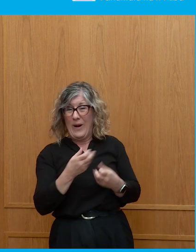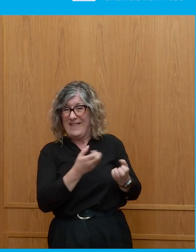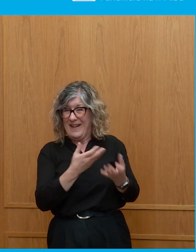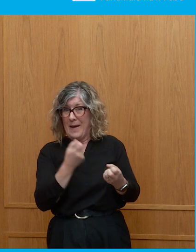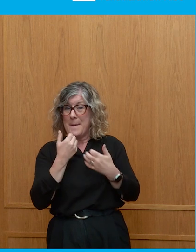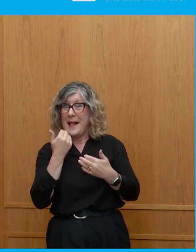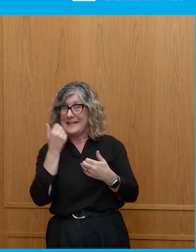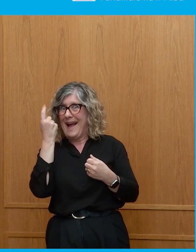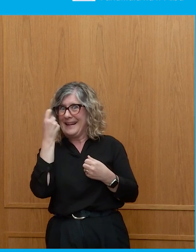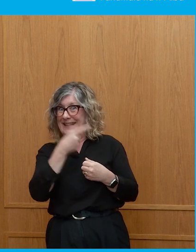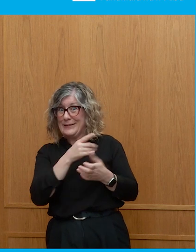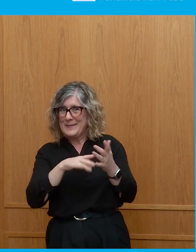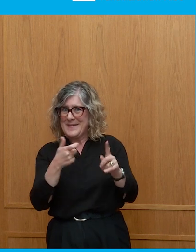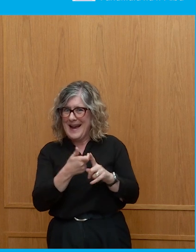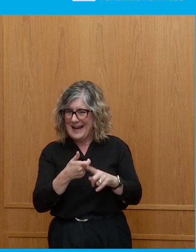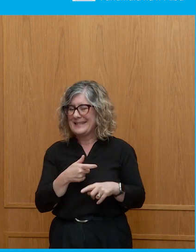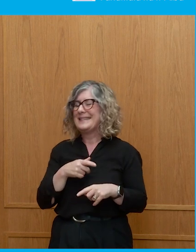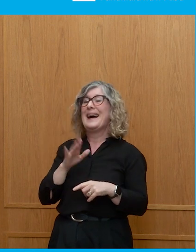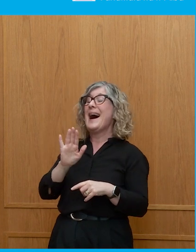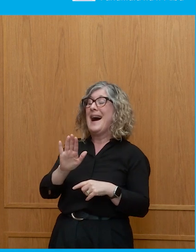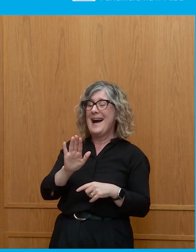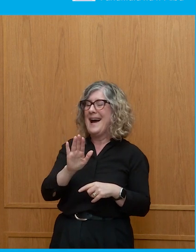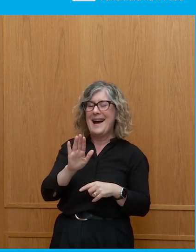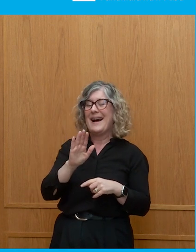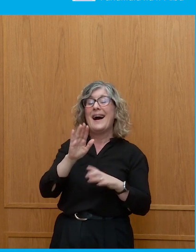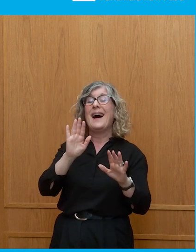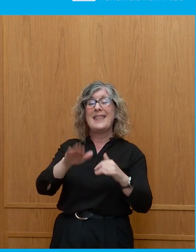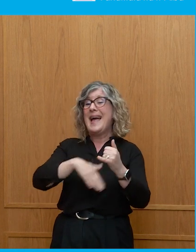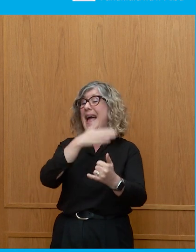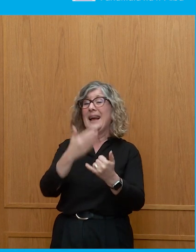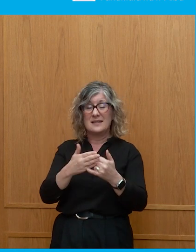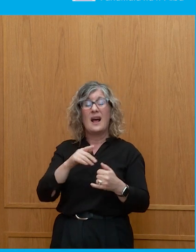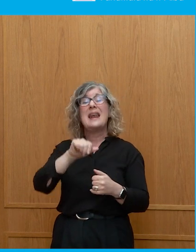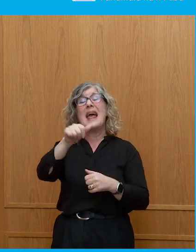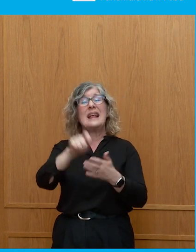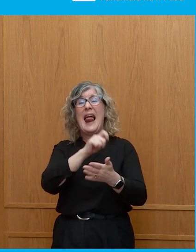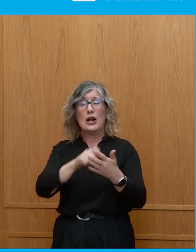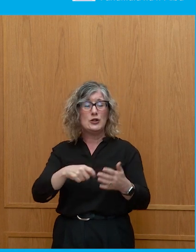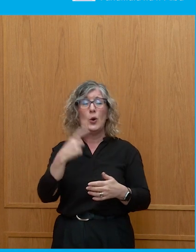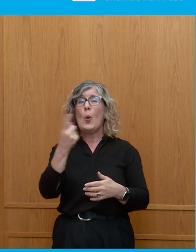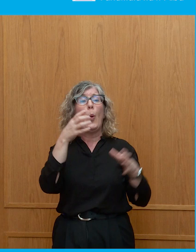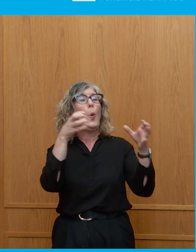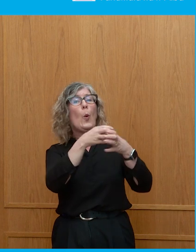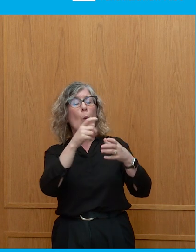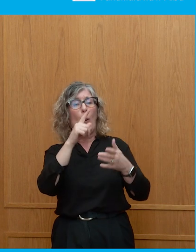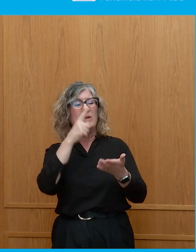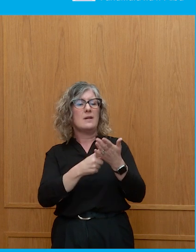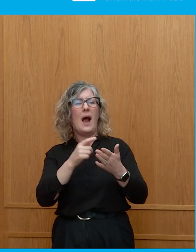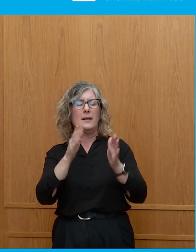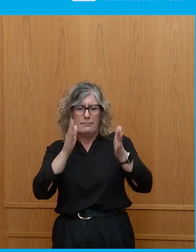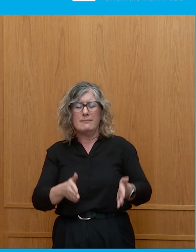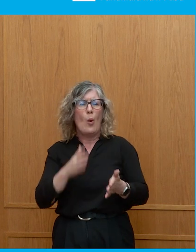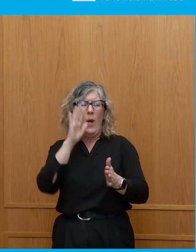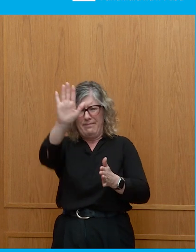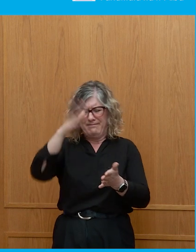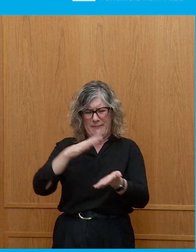the end of which, at the next election, the party that put in their manifest that would abolish